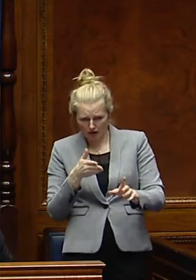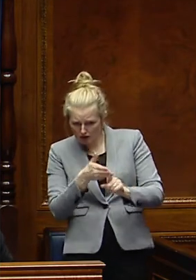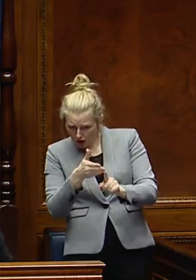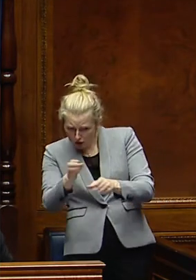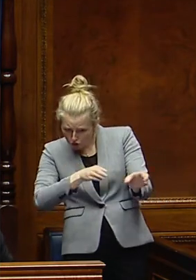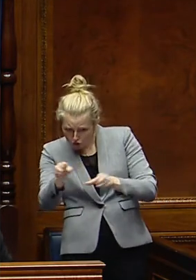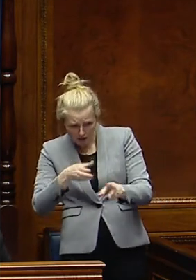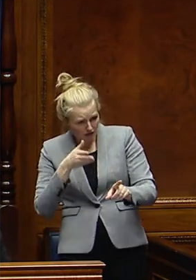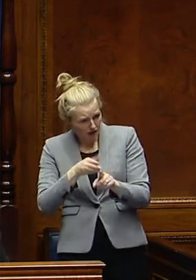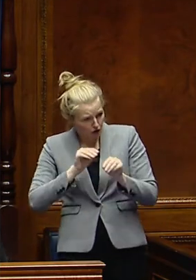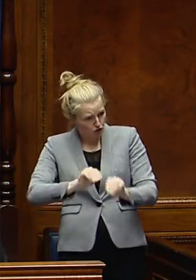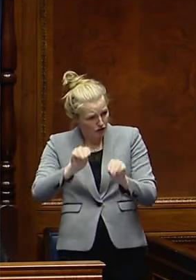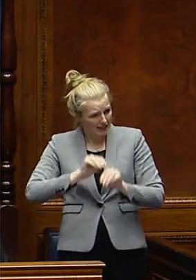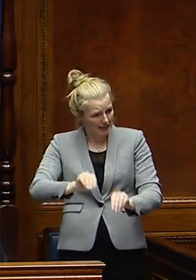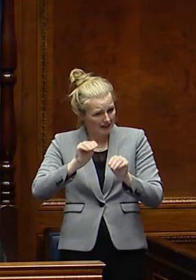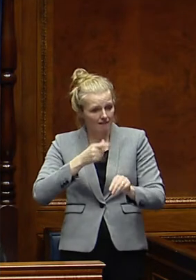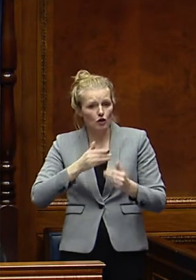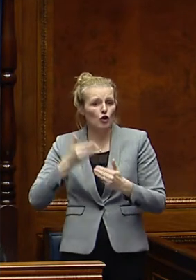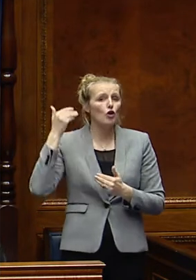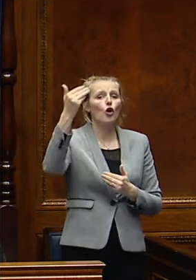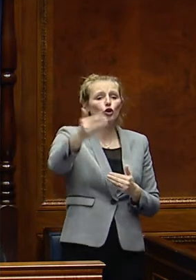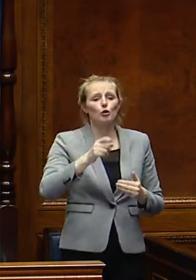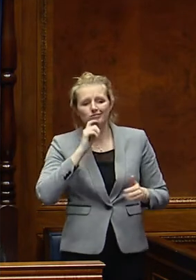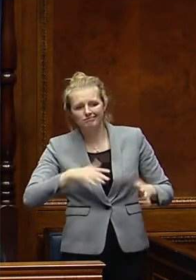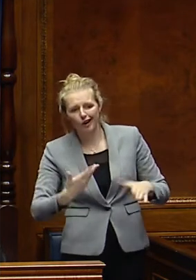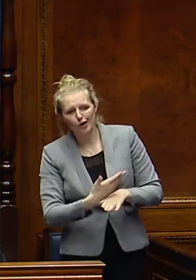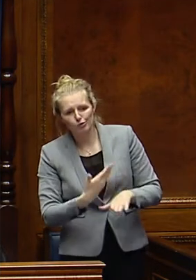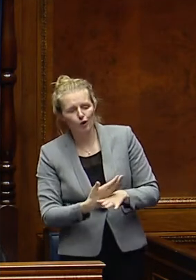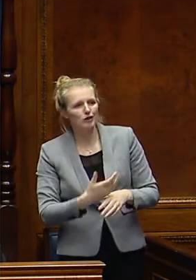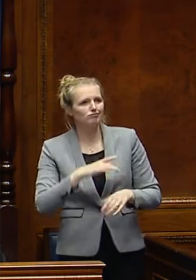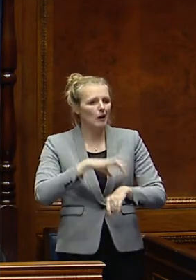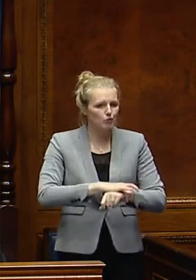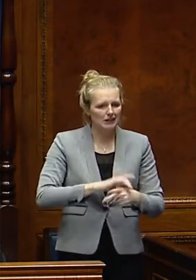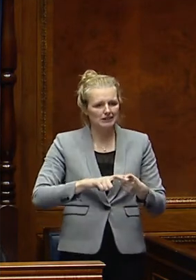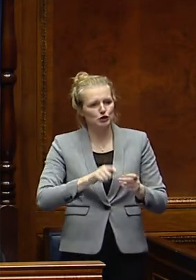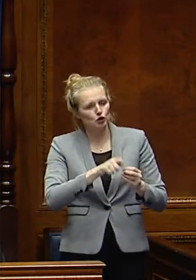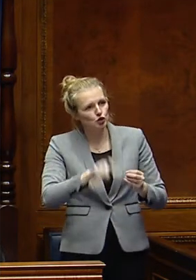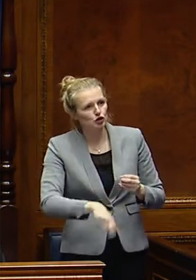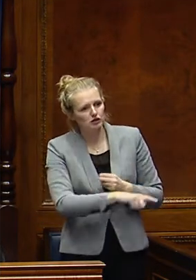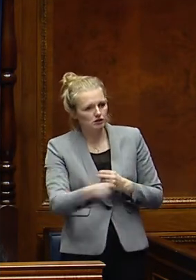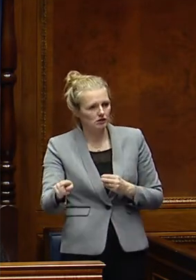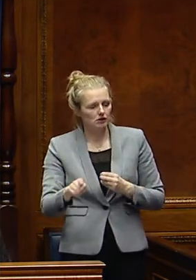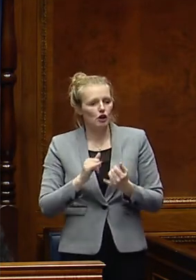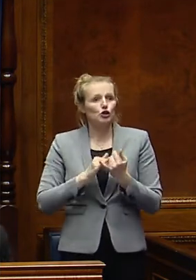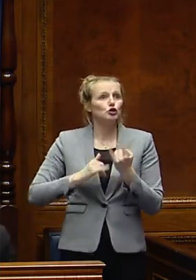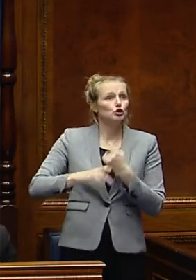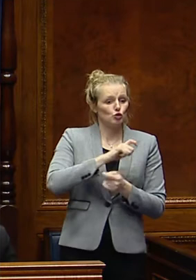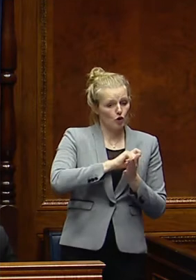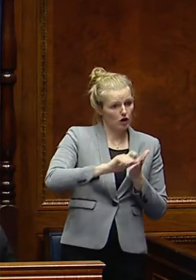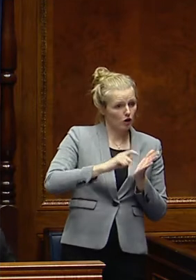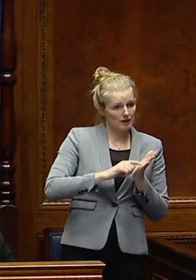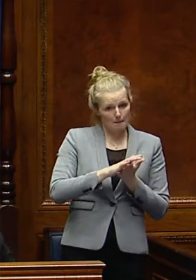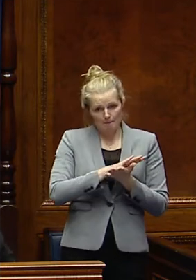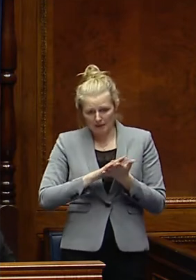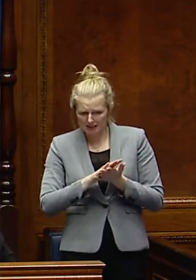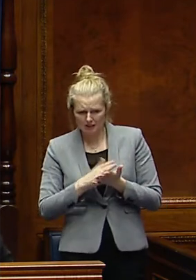and training opportunities for long-term unemployed people, apprentices and students. Social clauses are intended to provide genuine,